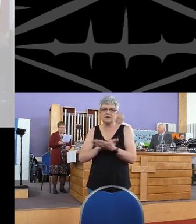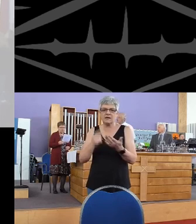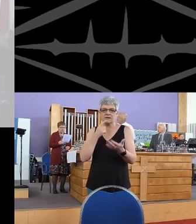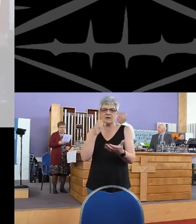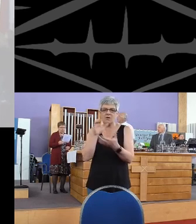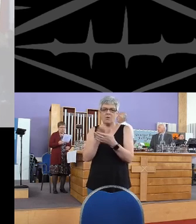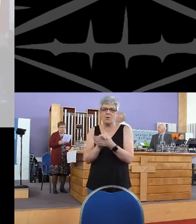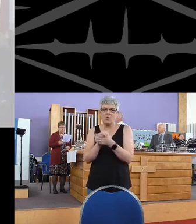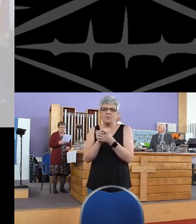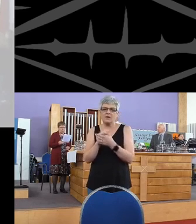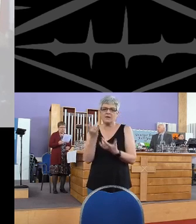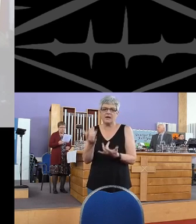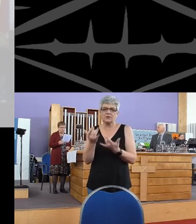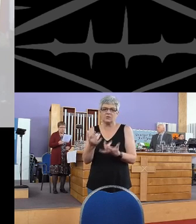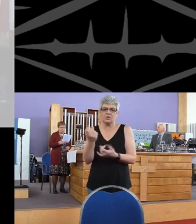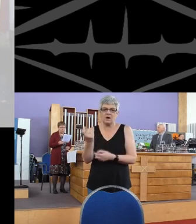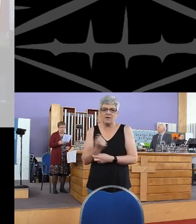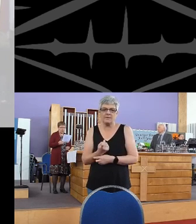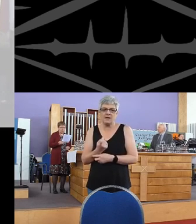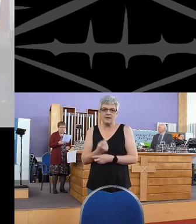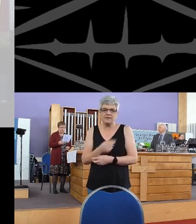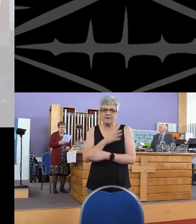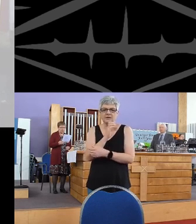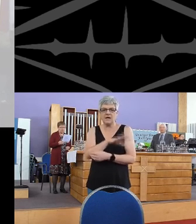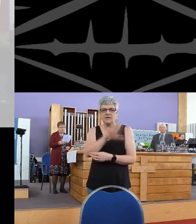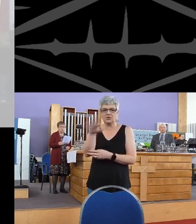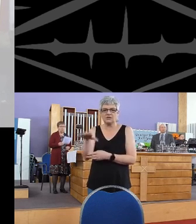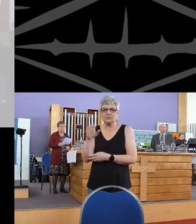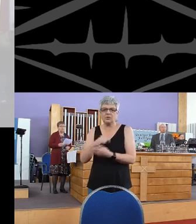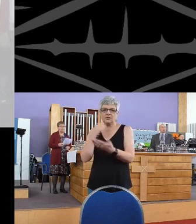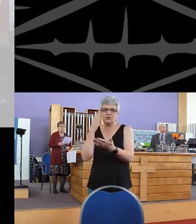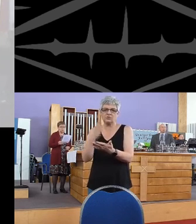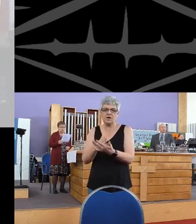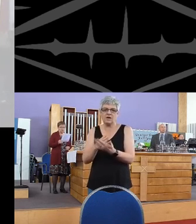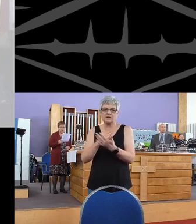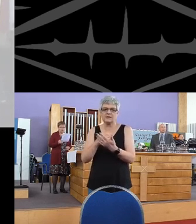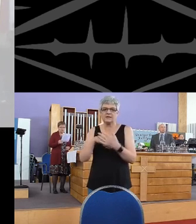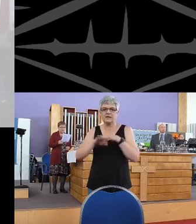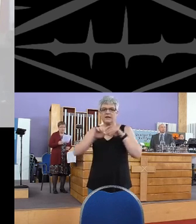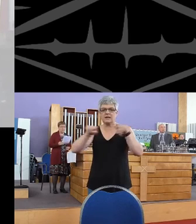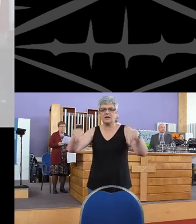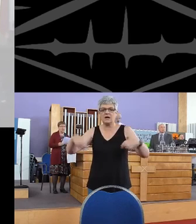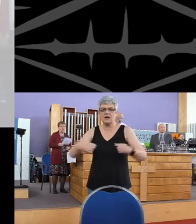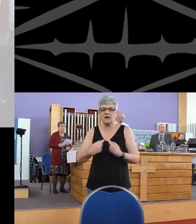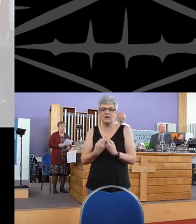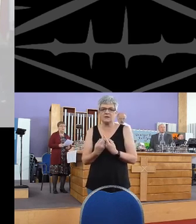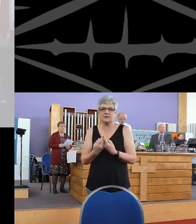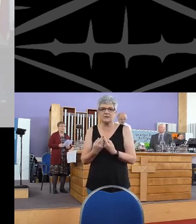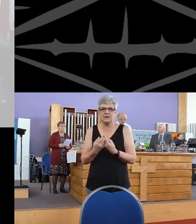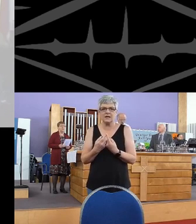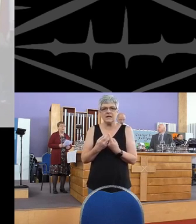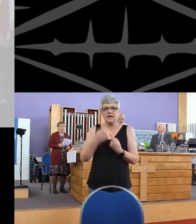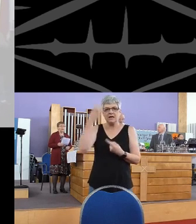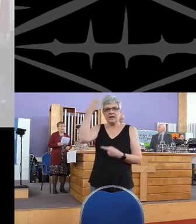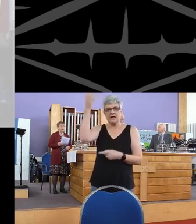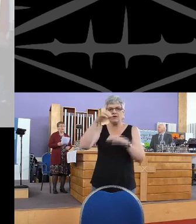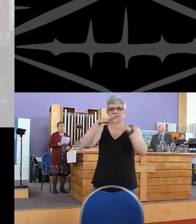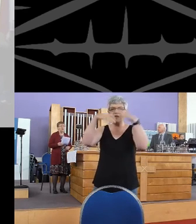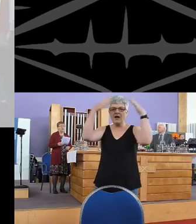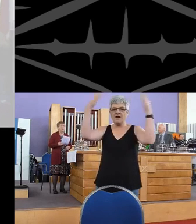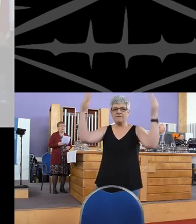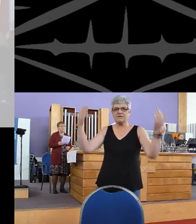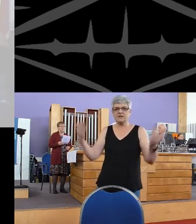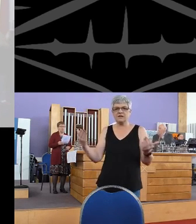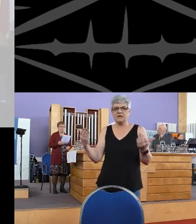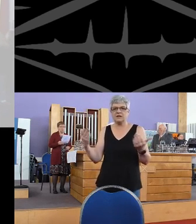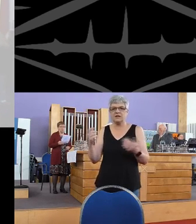peace and the hope never known, that the nations would have trusted on. King